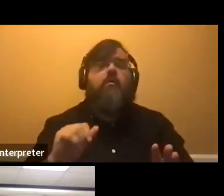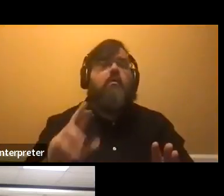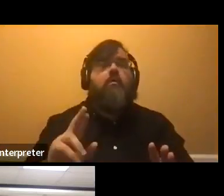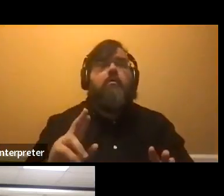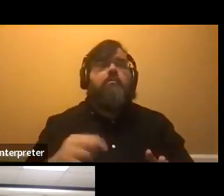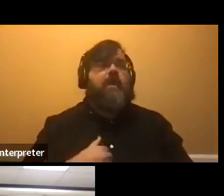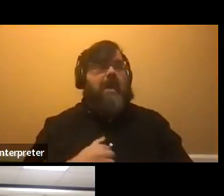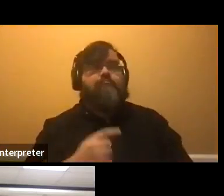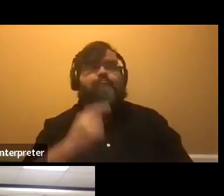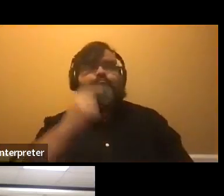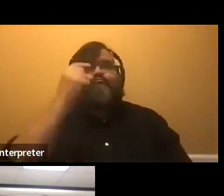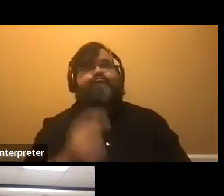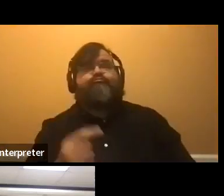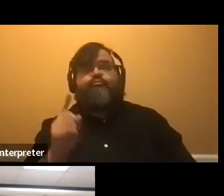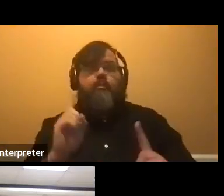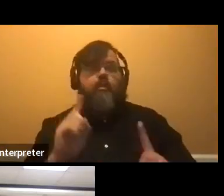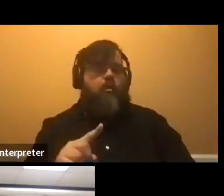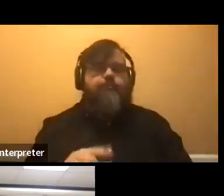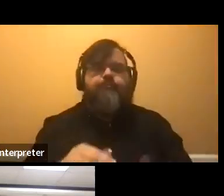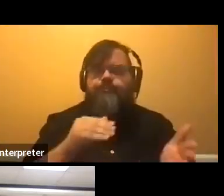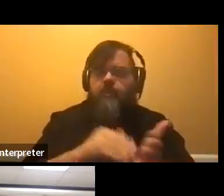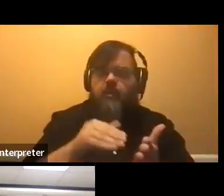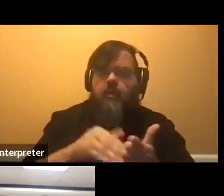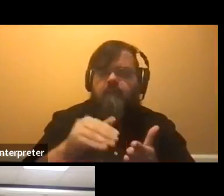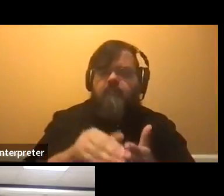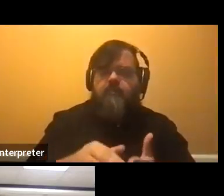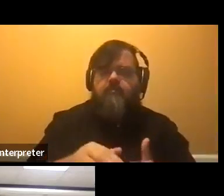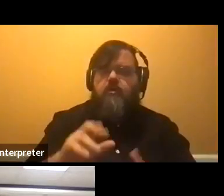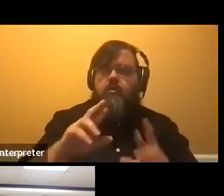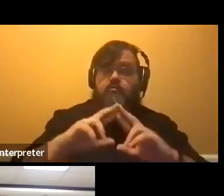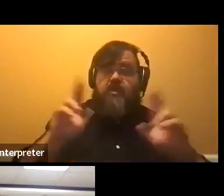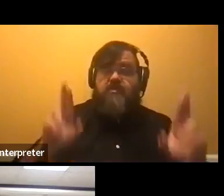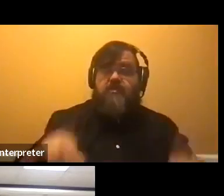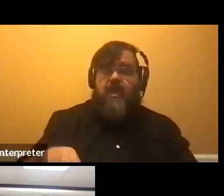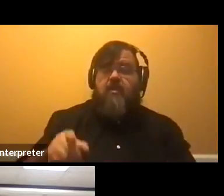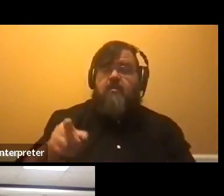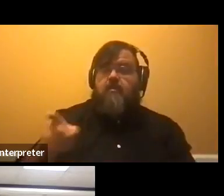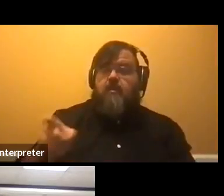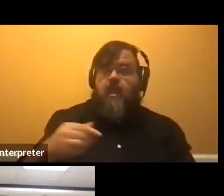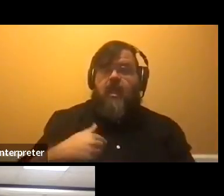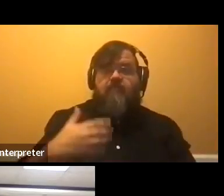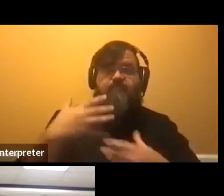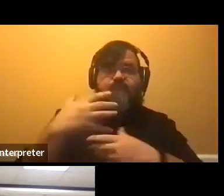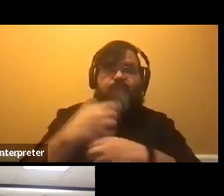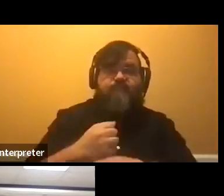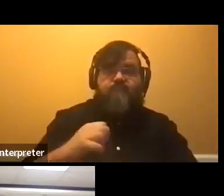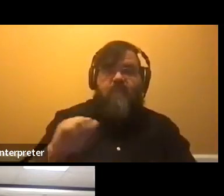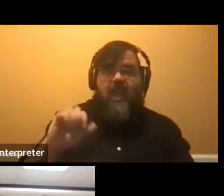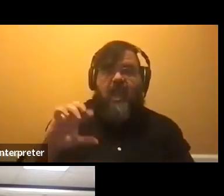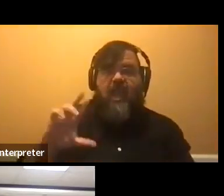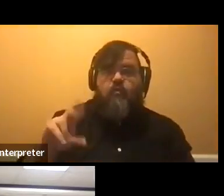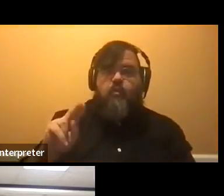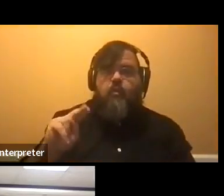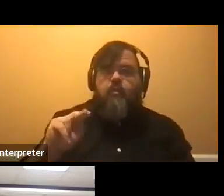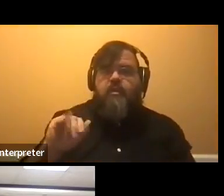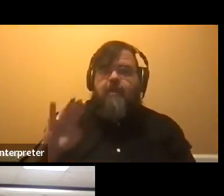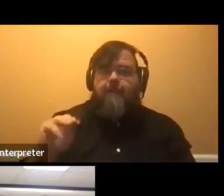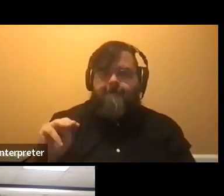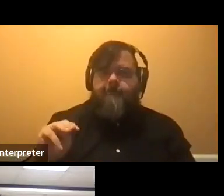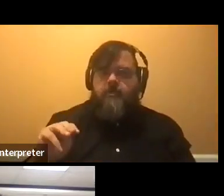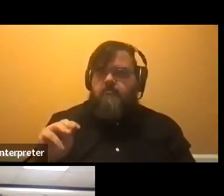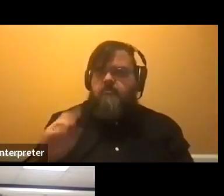times we get these acronyms on resumes that the student just assumes that we know what that means. And there are some acronyms that are, that are